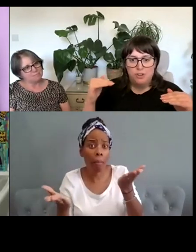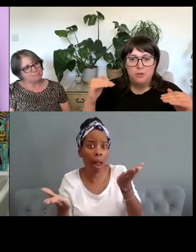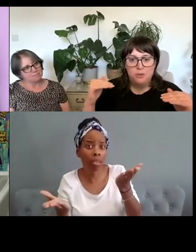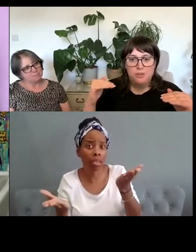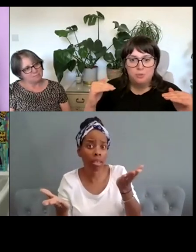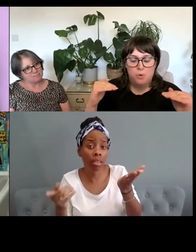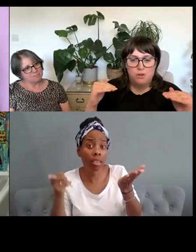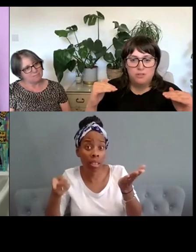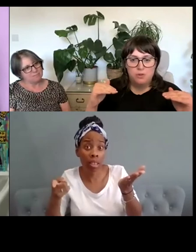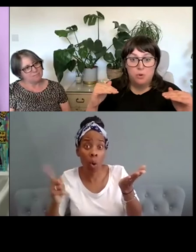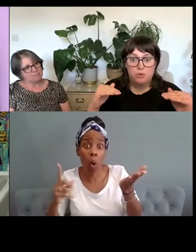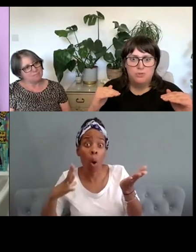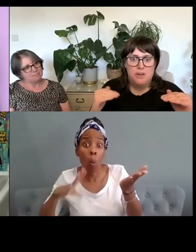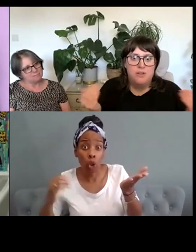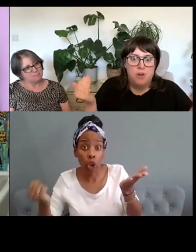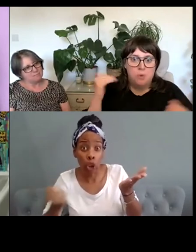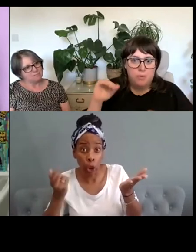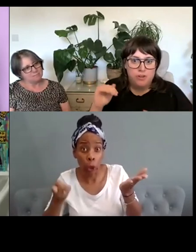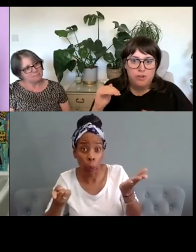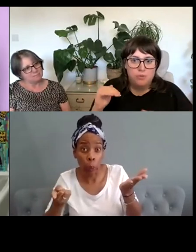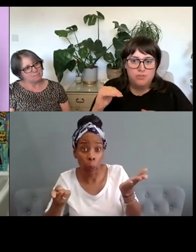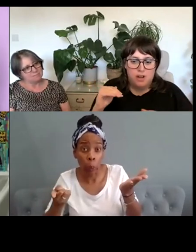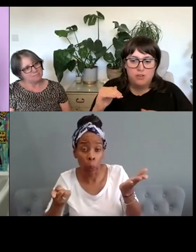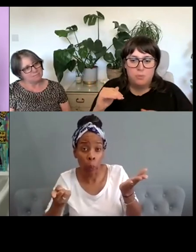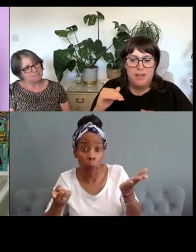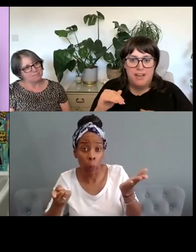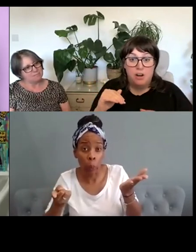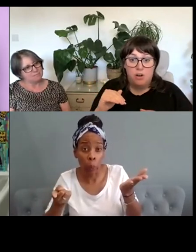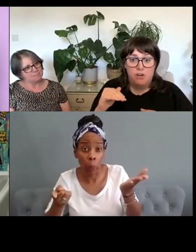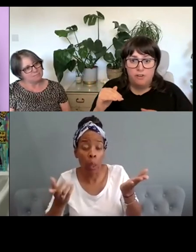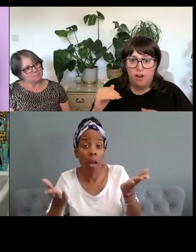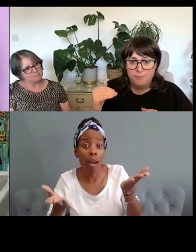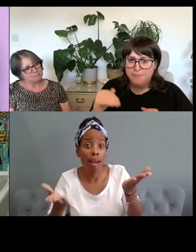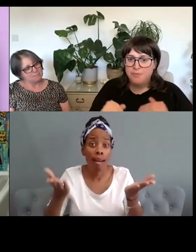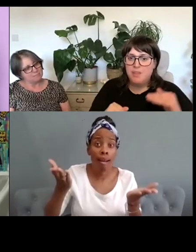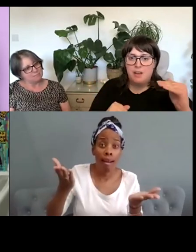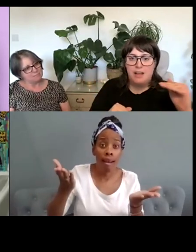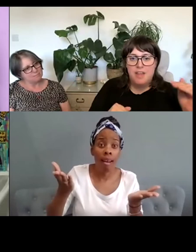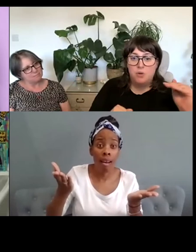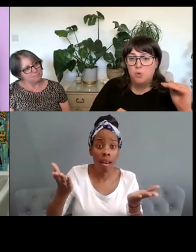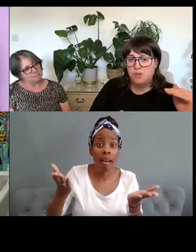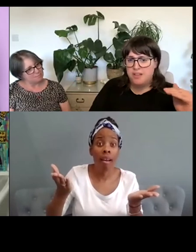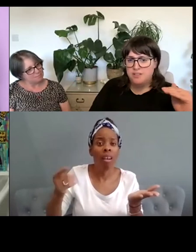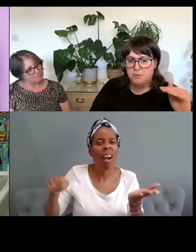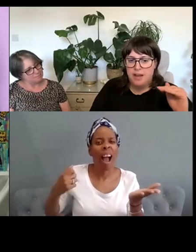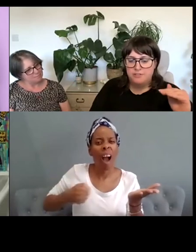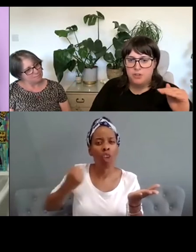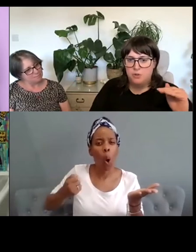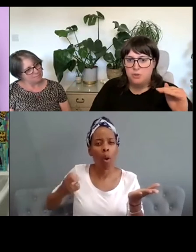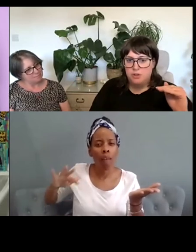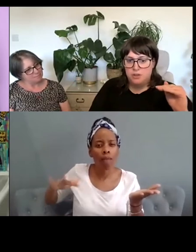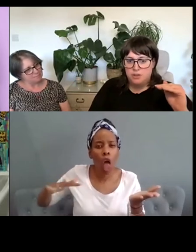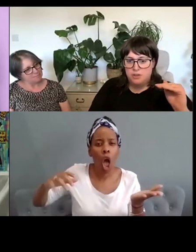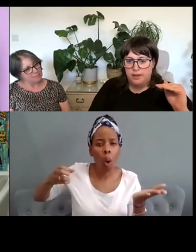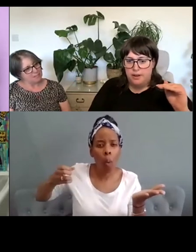want to do and what or we don't know what we want to do us being in our art flow and then all the things that we have to